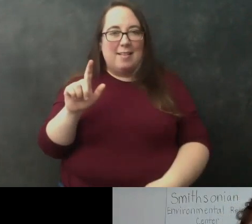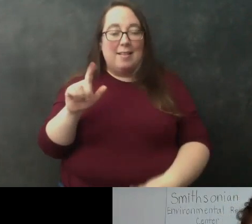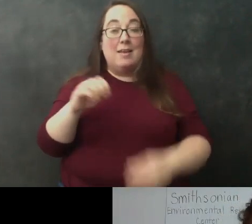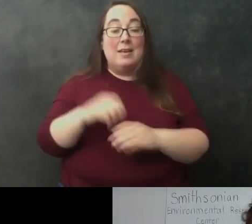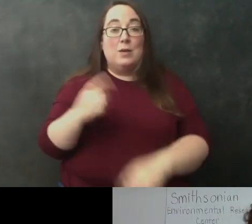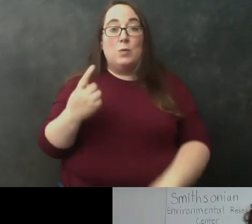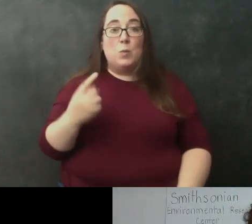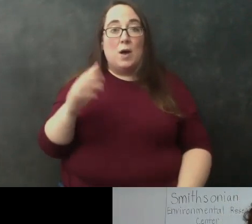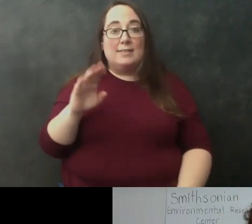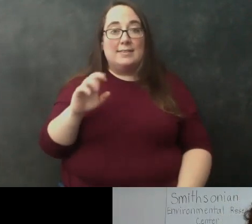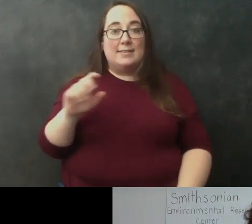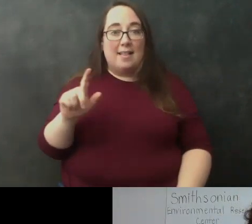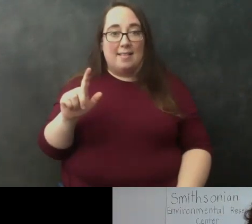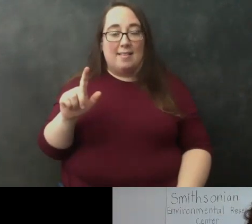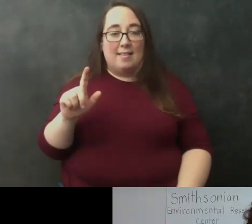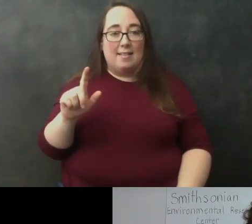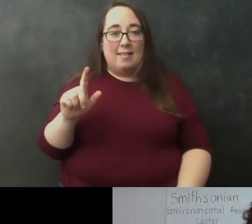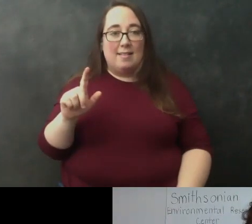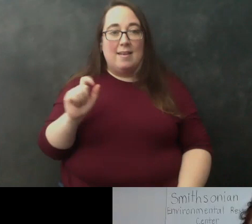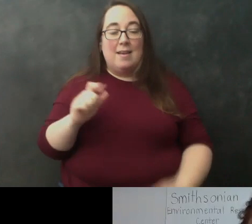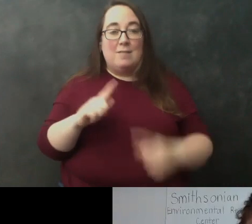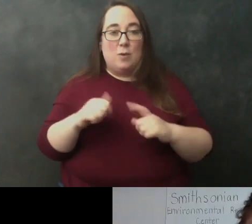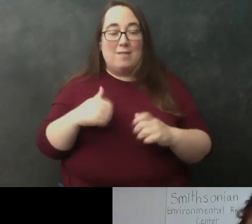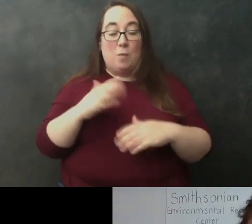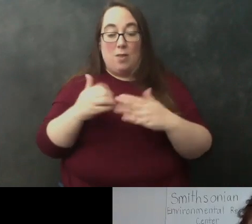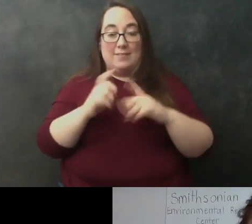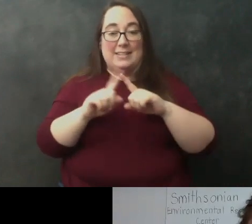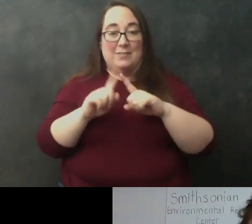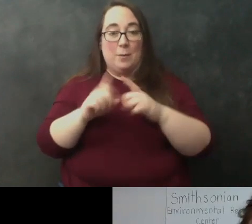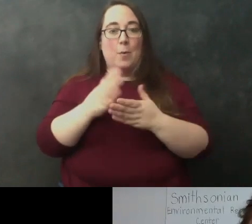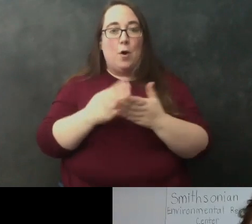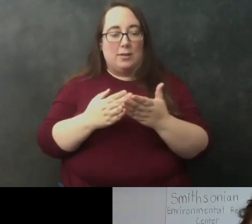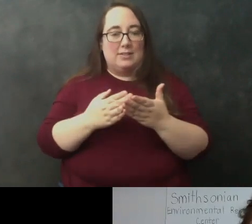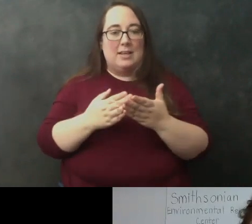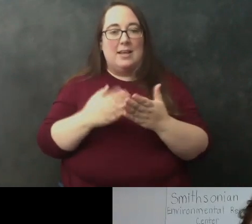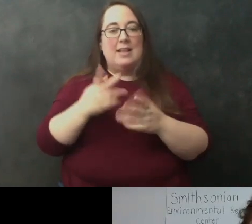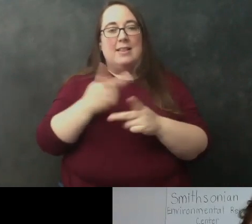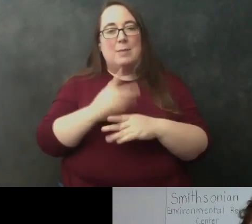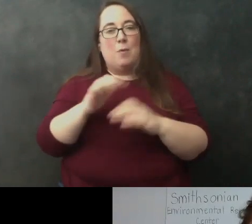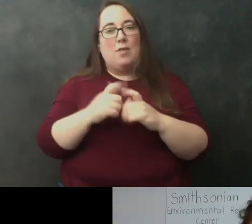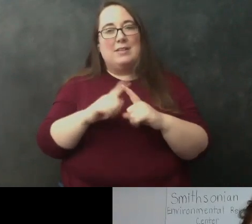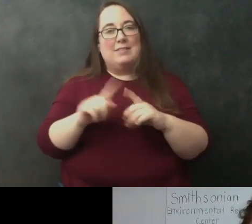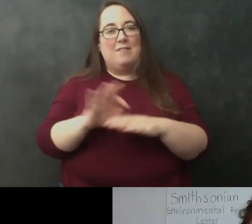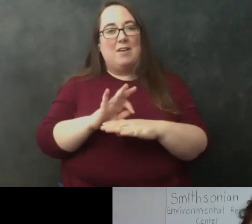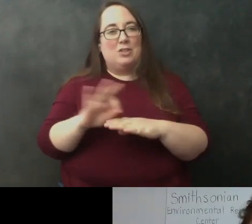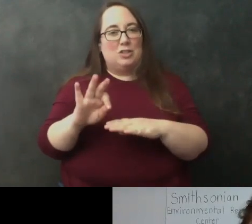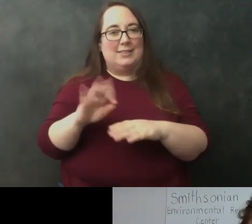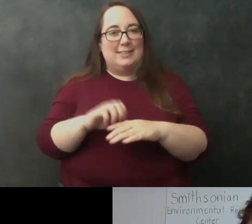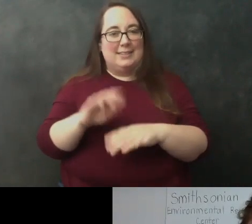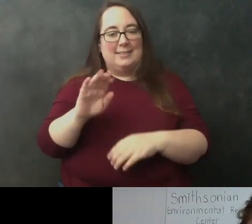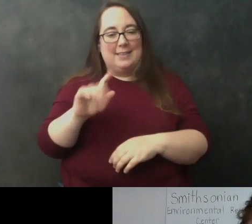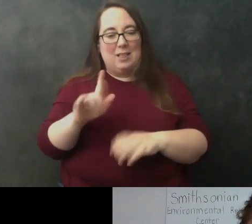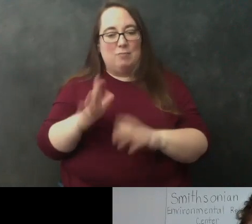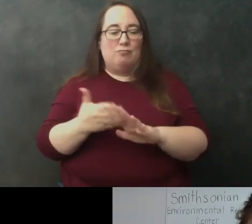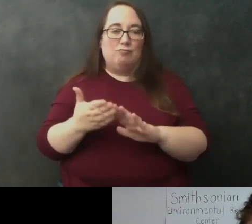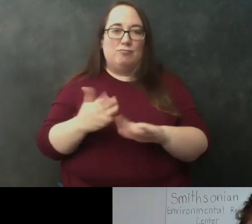cell you have to be able to have all the different parts that can keep all the different functions that a single cell has to do going at the same time